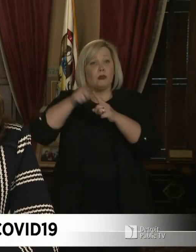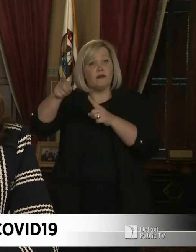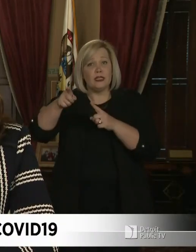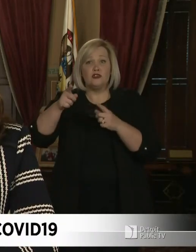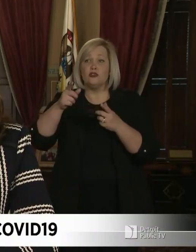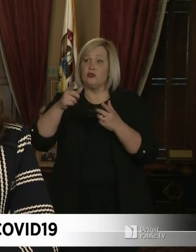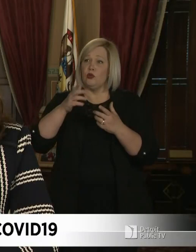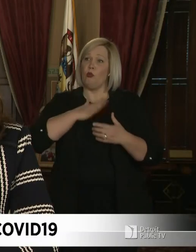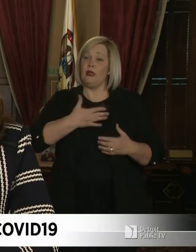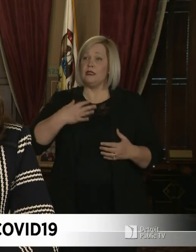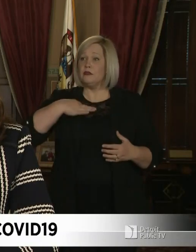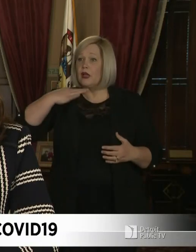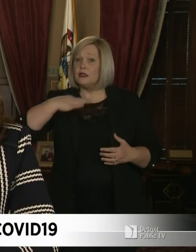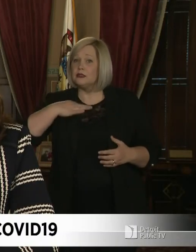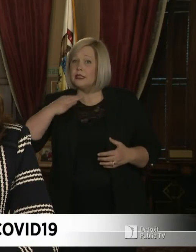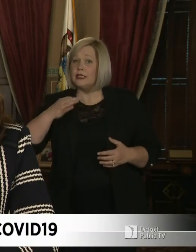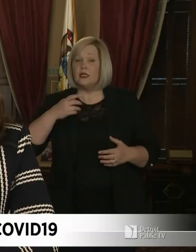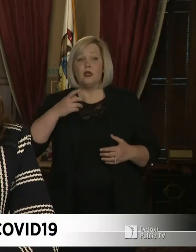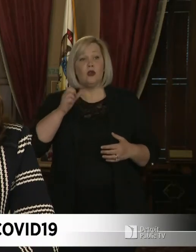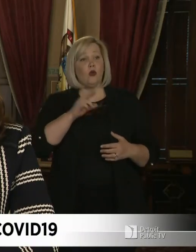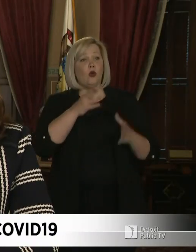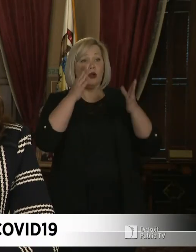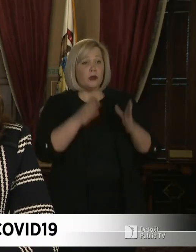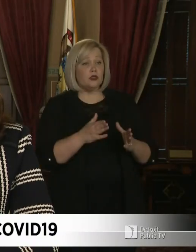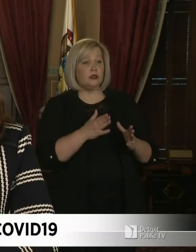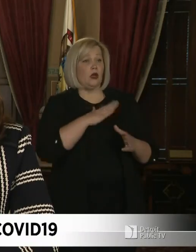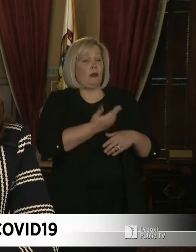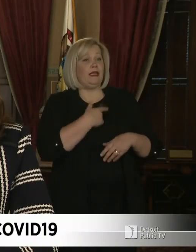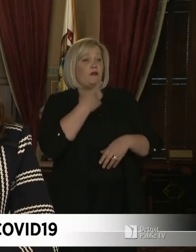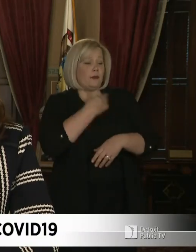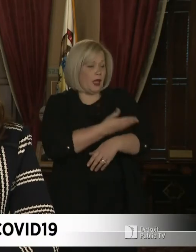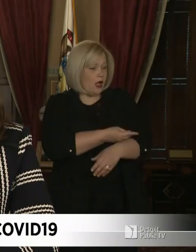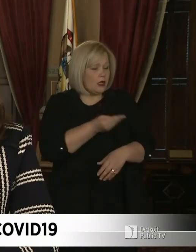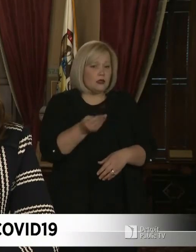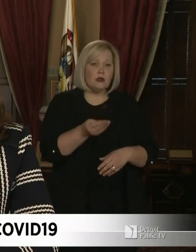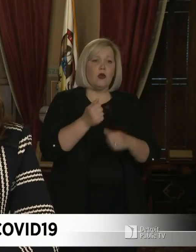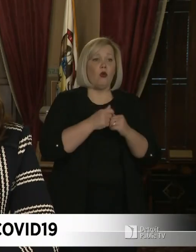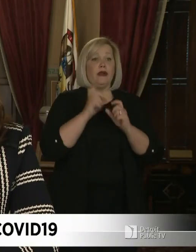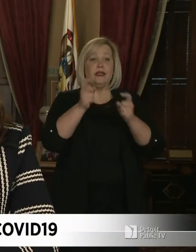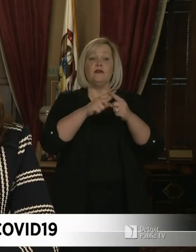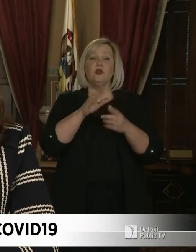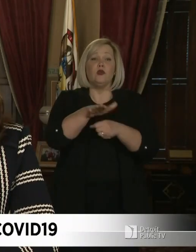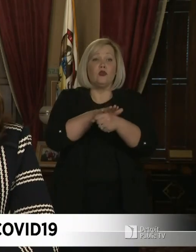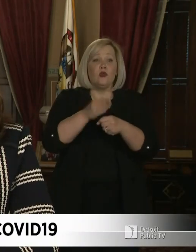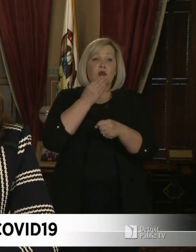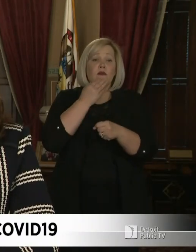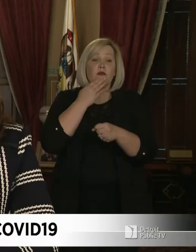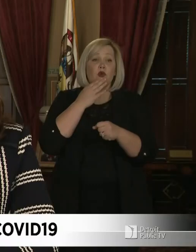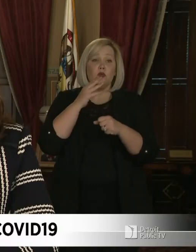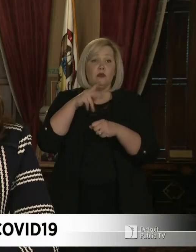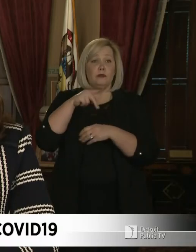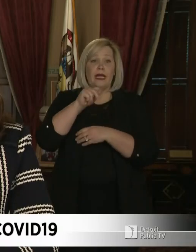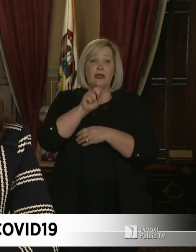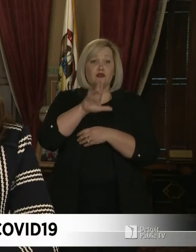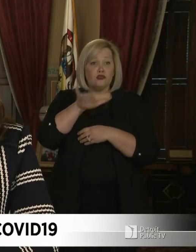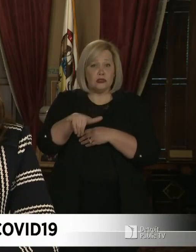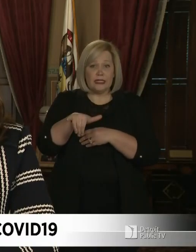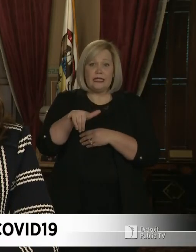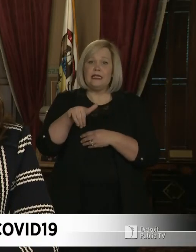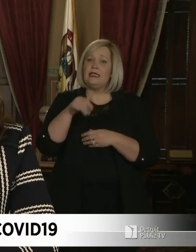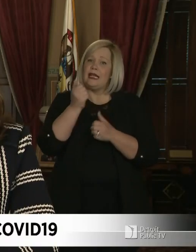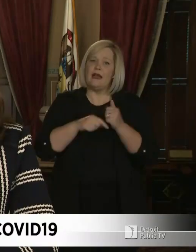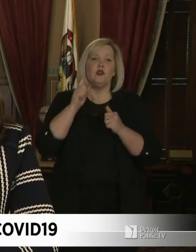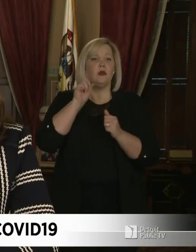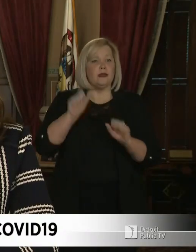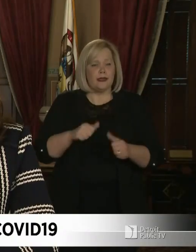to volunteer or you're someone who can give blood or donate to your local food bank, everyone can help out. To get